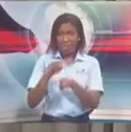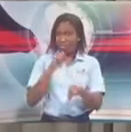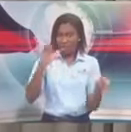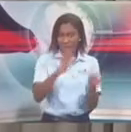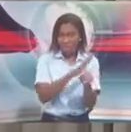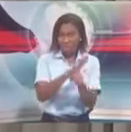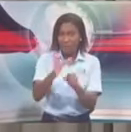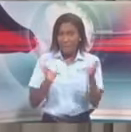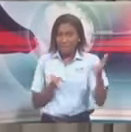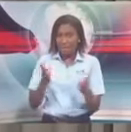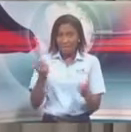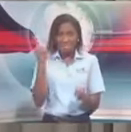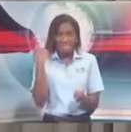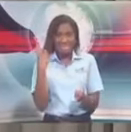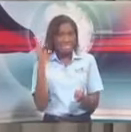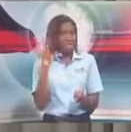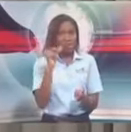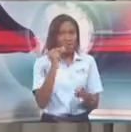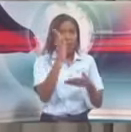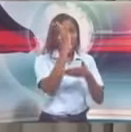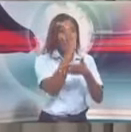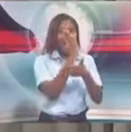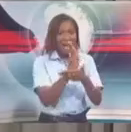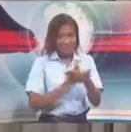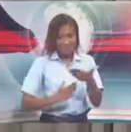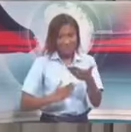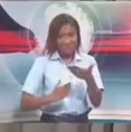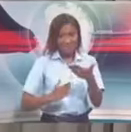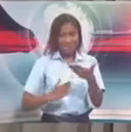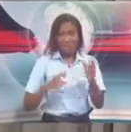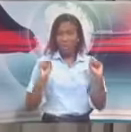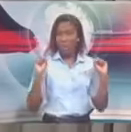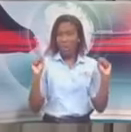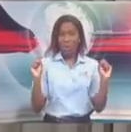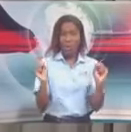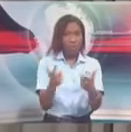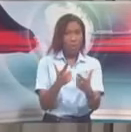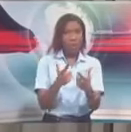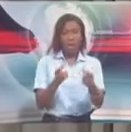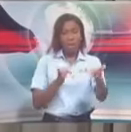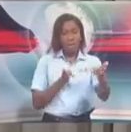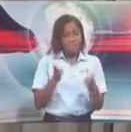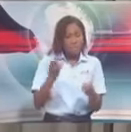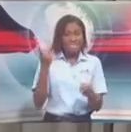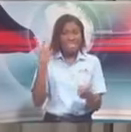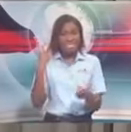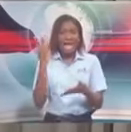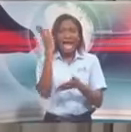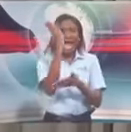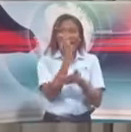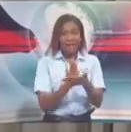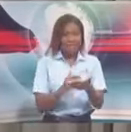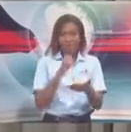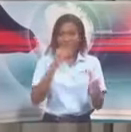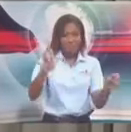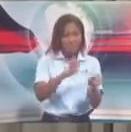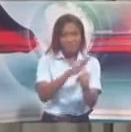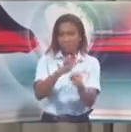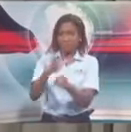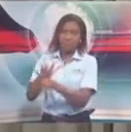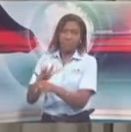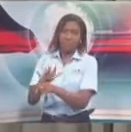in the maxis, in the taxis, etc. All of these measures of course are decided by the government after close